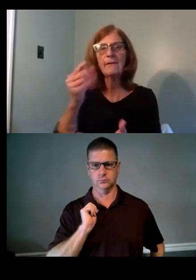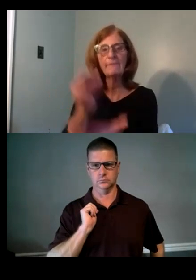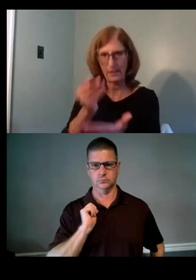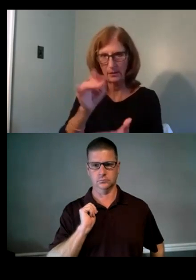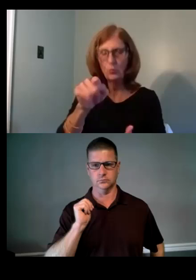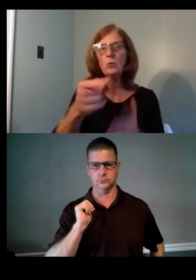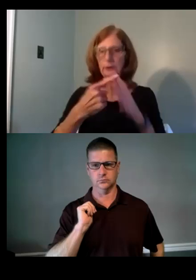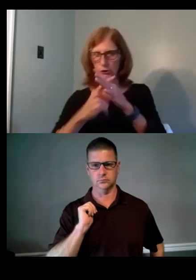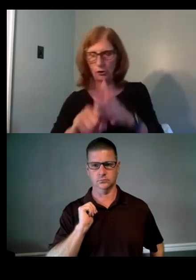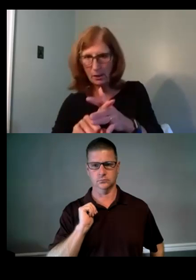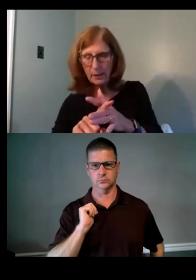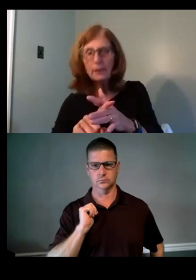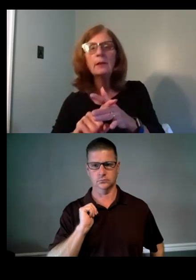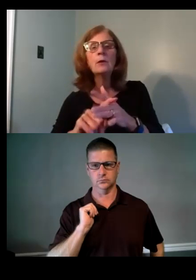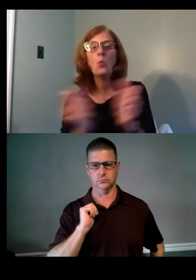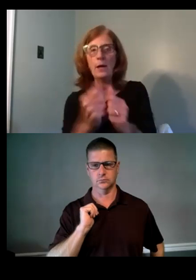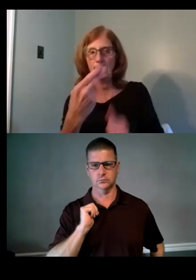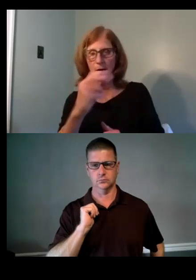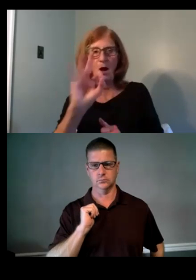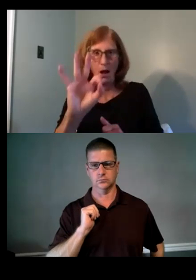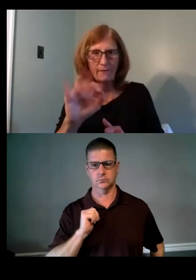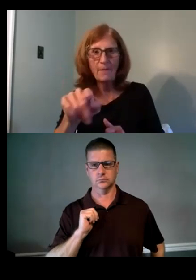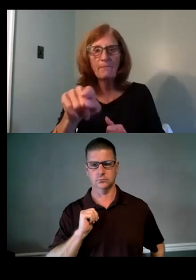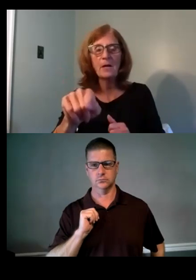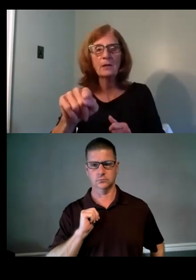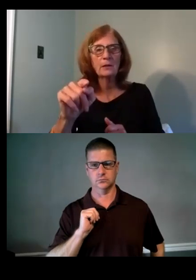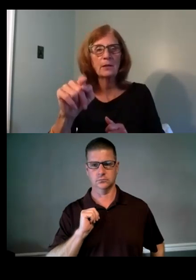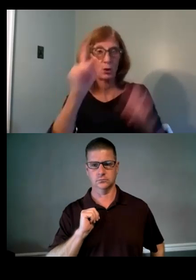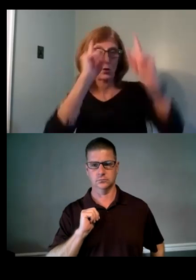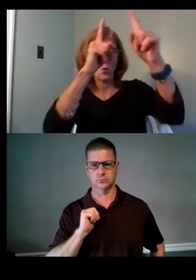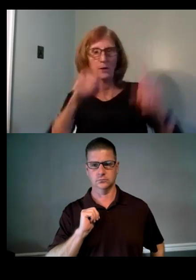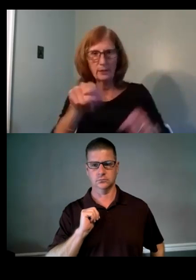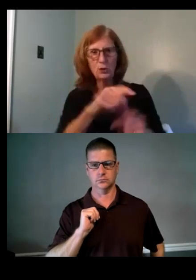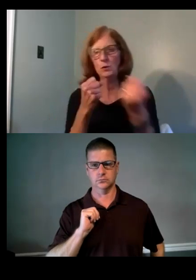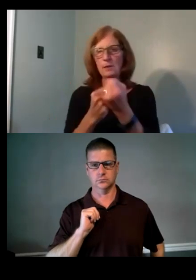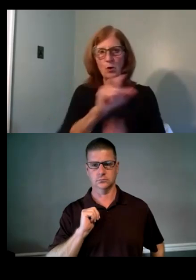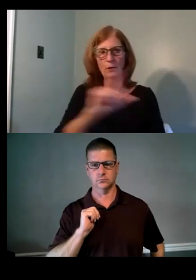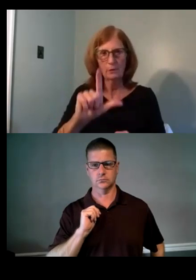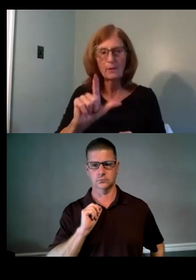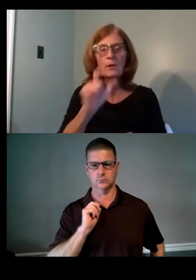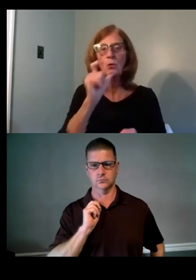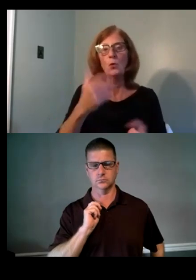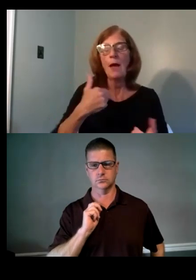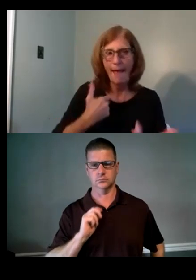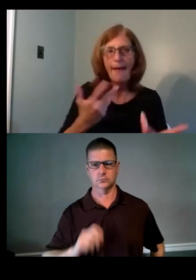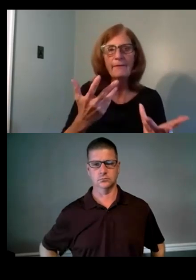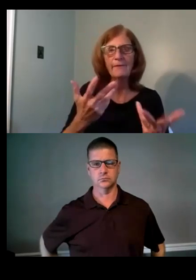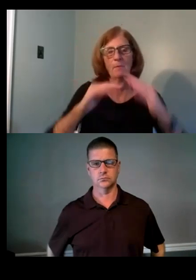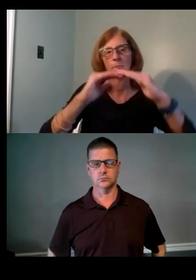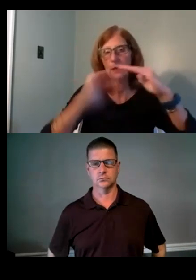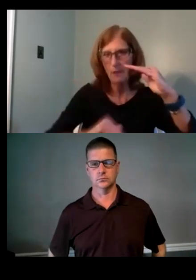out to be funded with Hoff. The intent there is to support, uh, landlords that have portfolios that are below